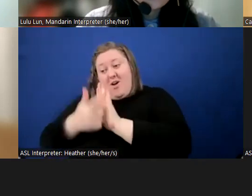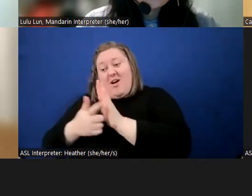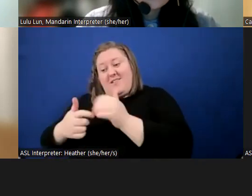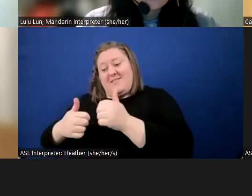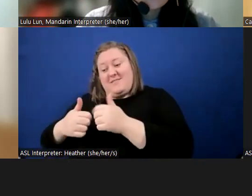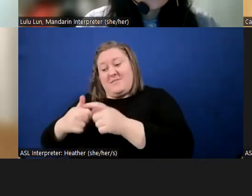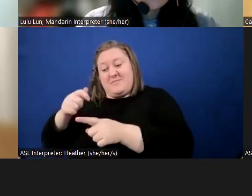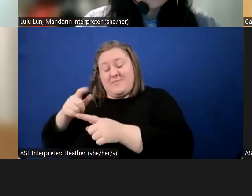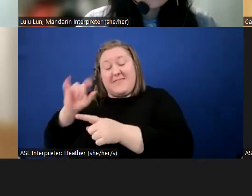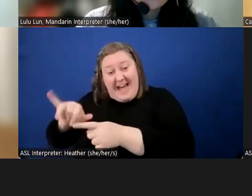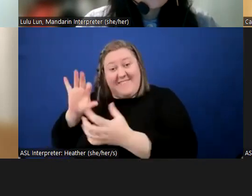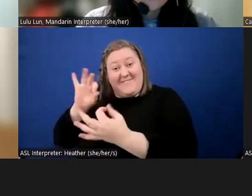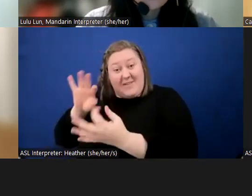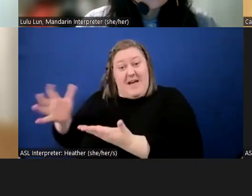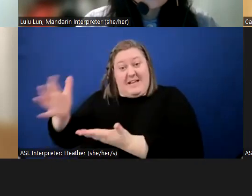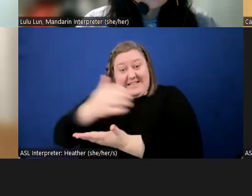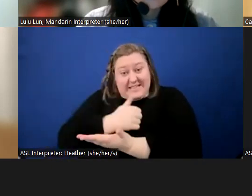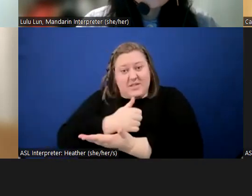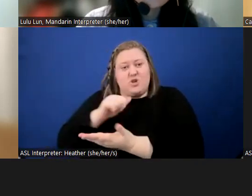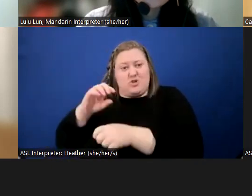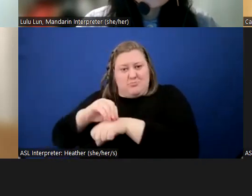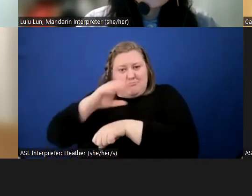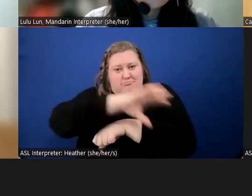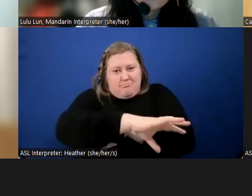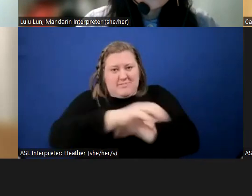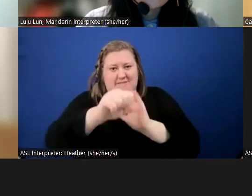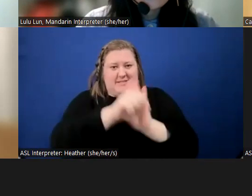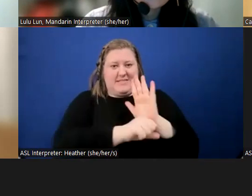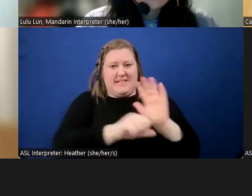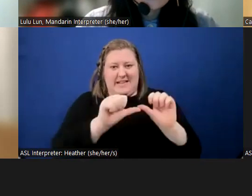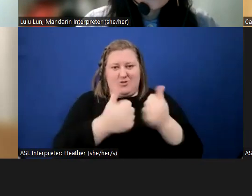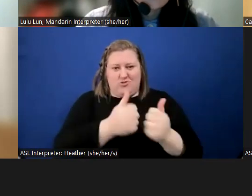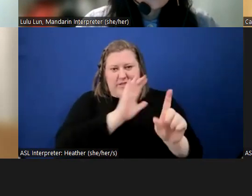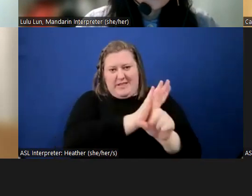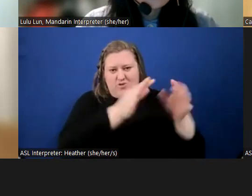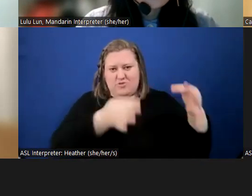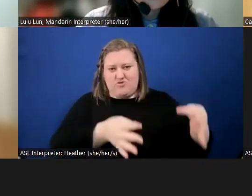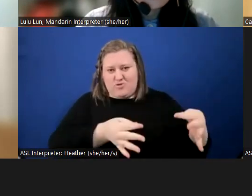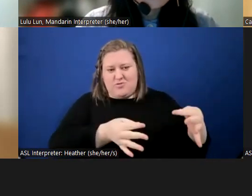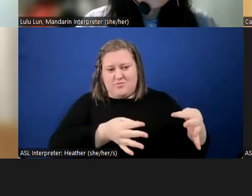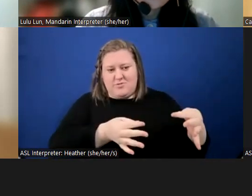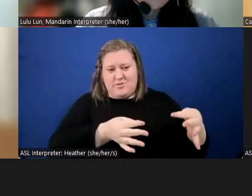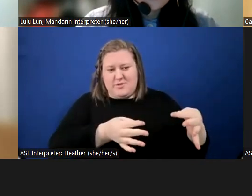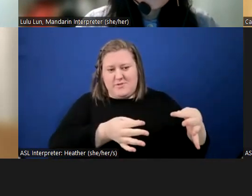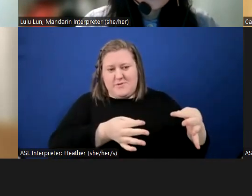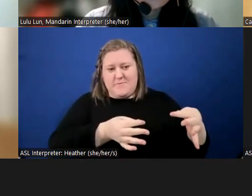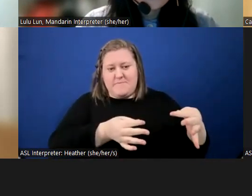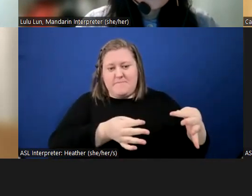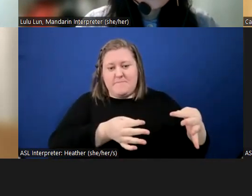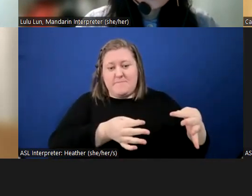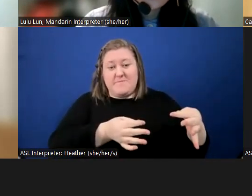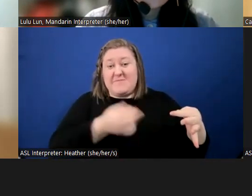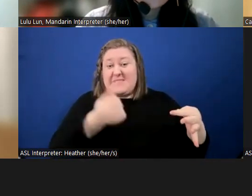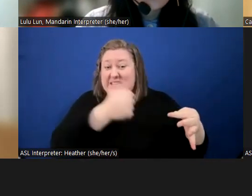that feedback should influence a state agency's decision making. All input